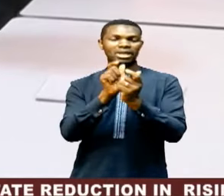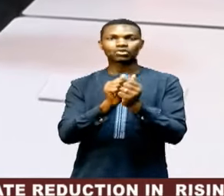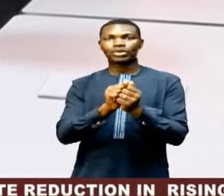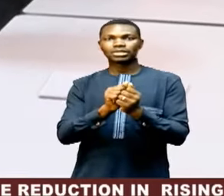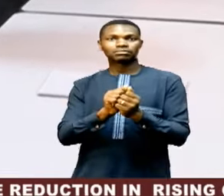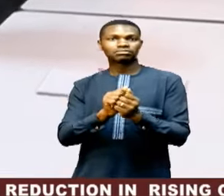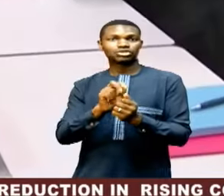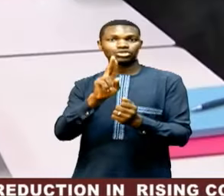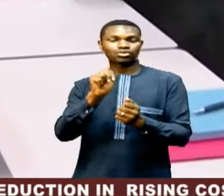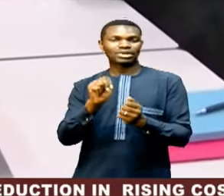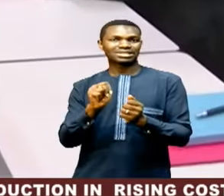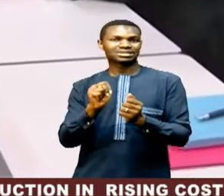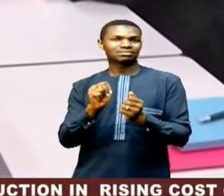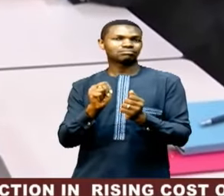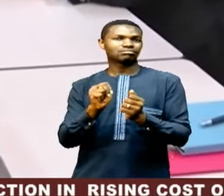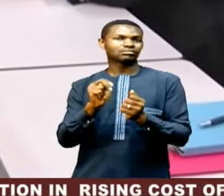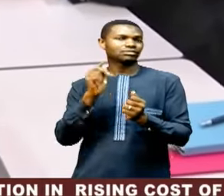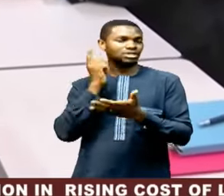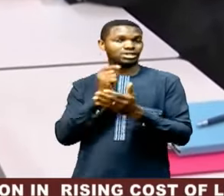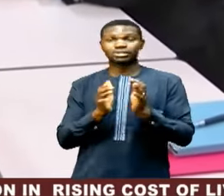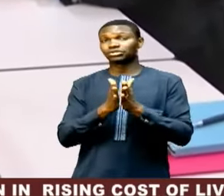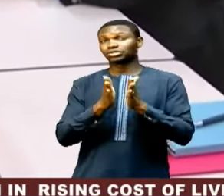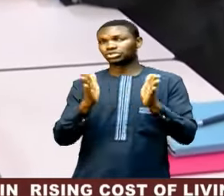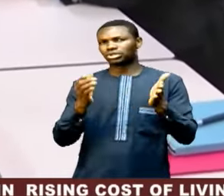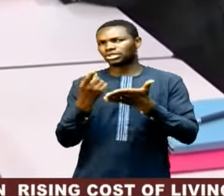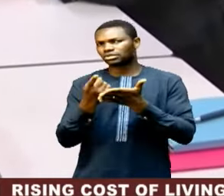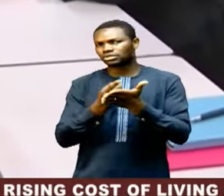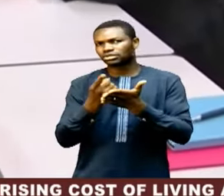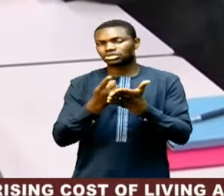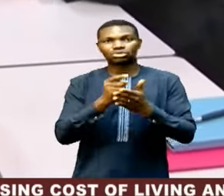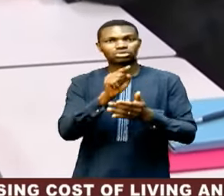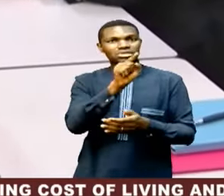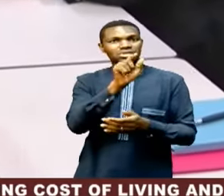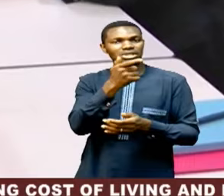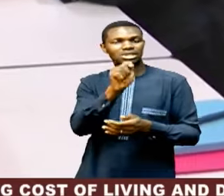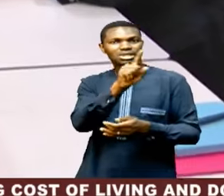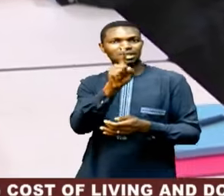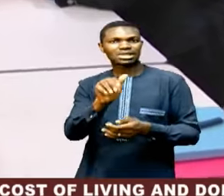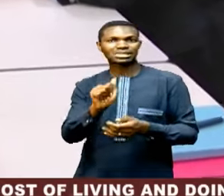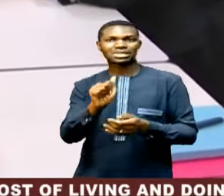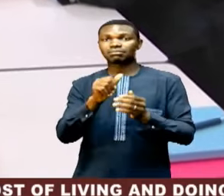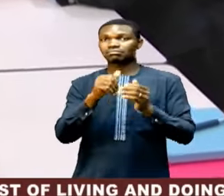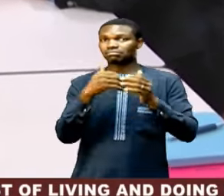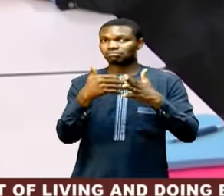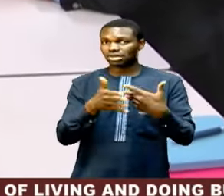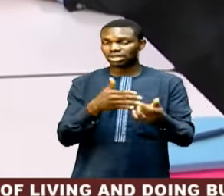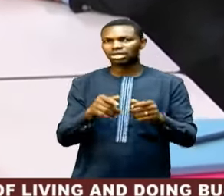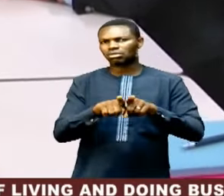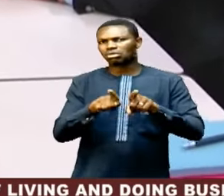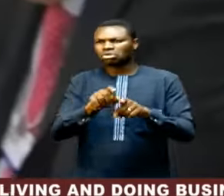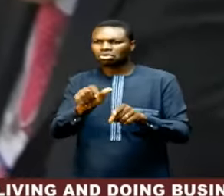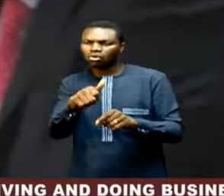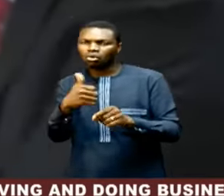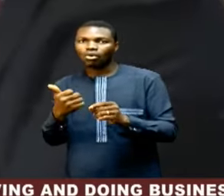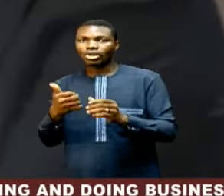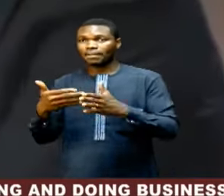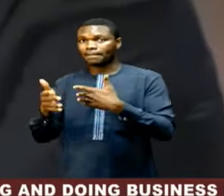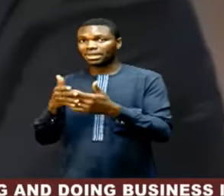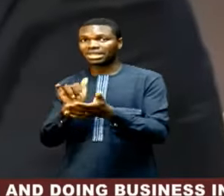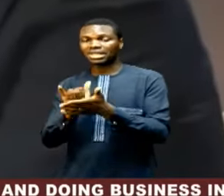Guterres and discussed the ongoing humanitarian crisis in Gaza, including the life-saving humanitarian work by